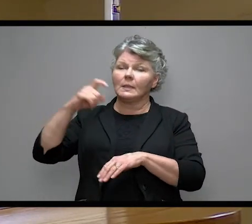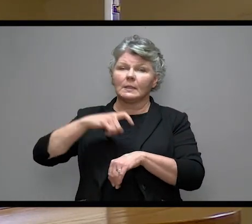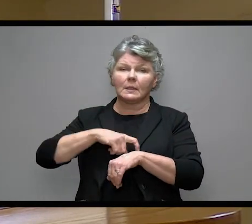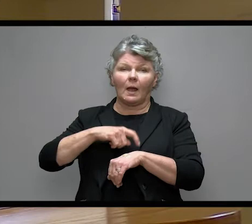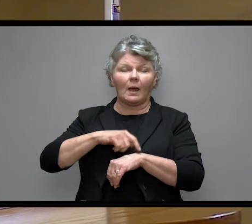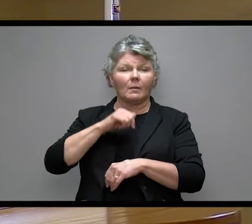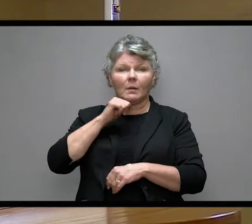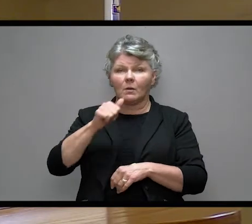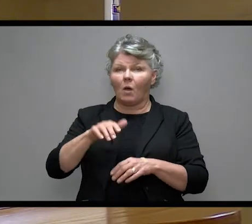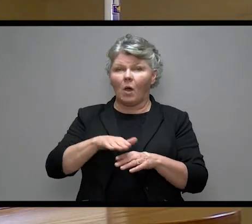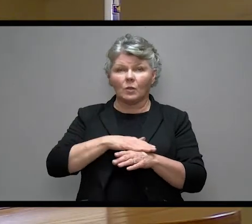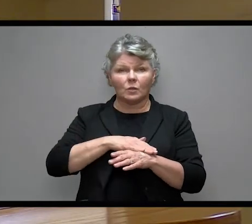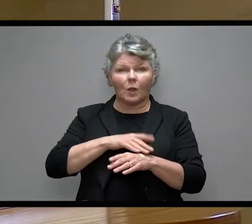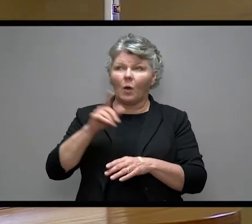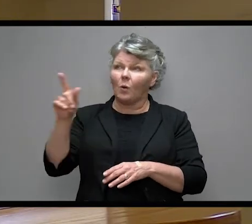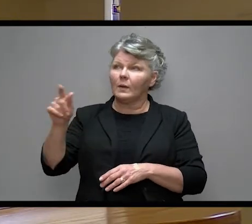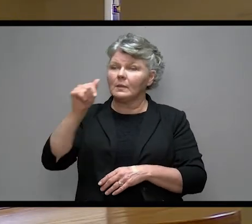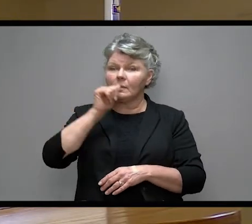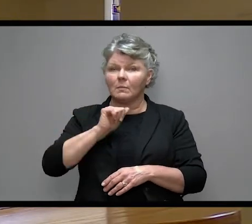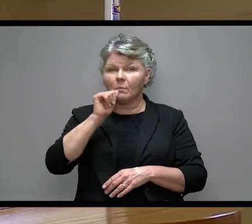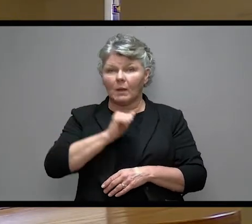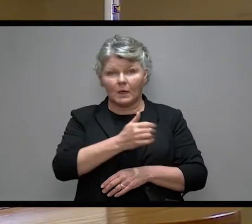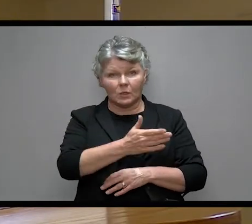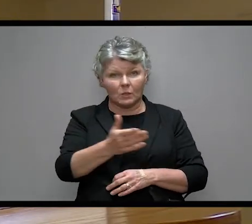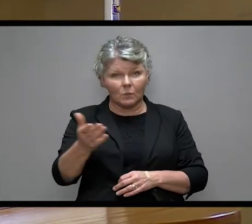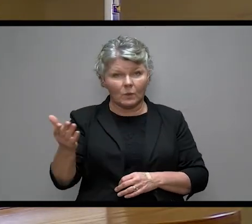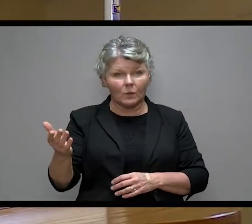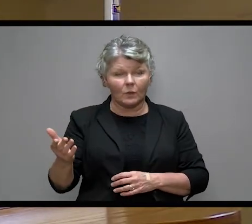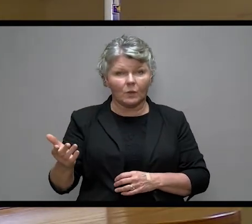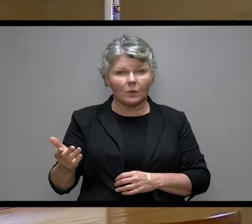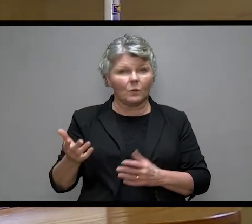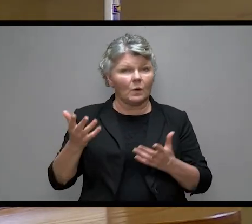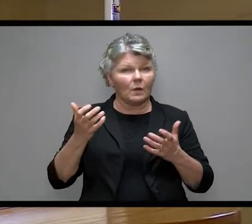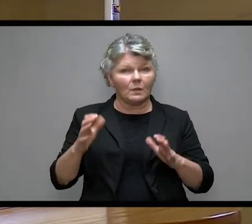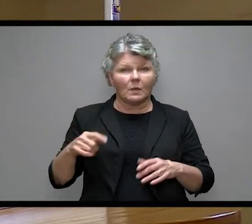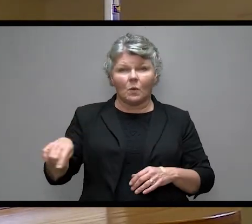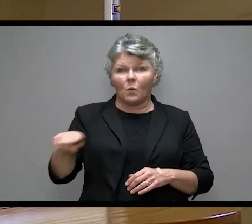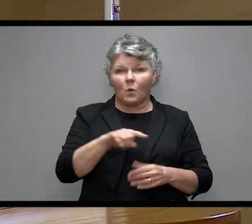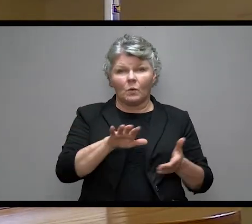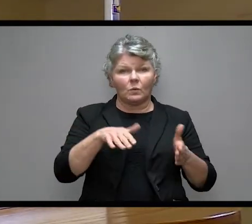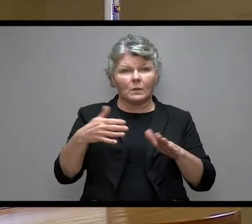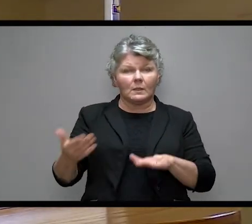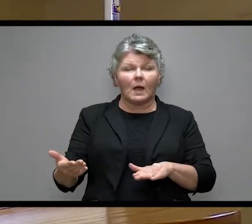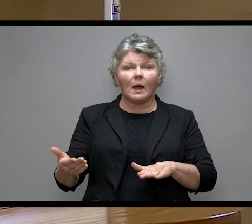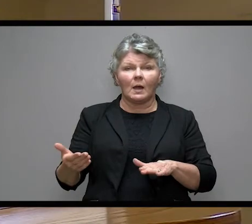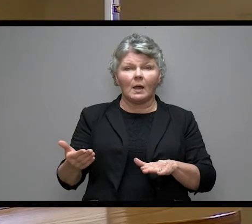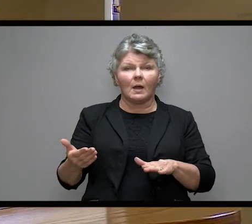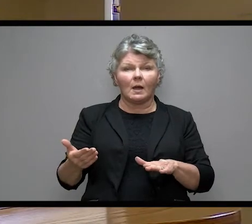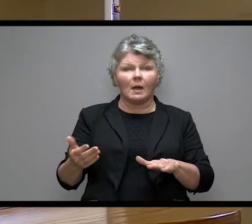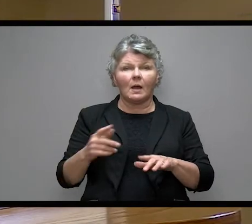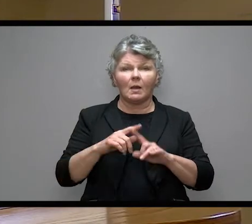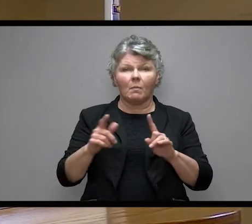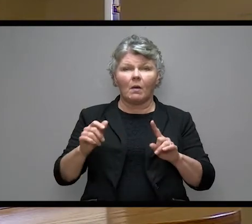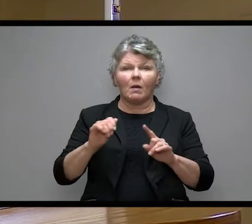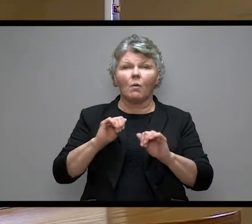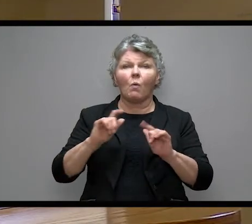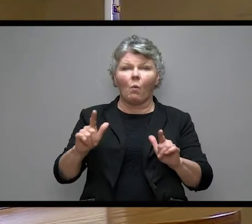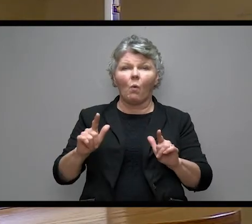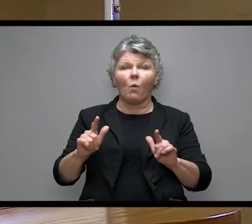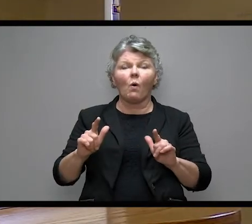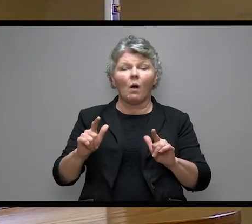but he is patient towards you not wishing that any should perish but that all should reach repentance.